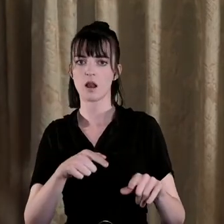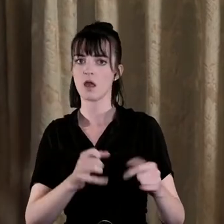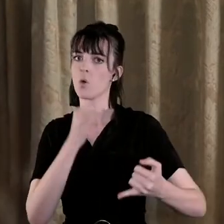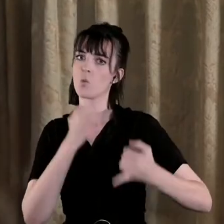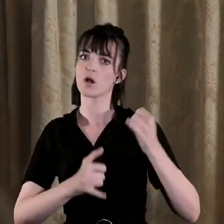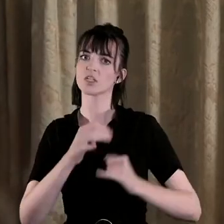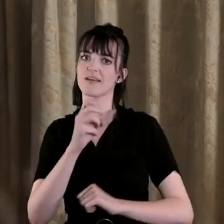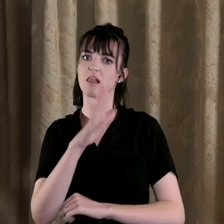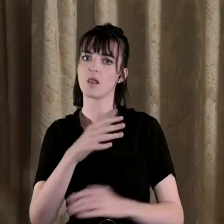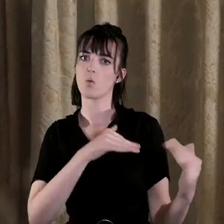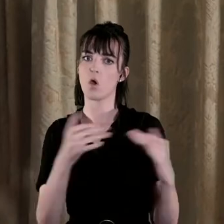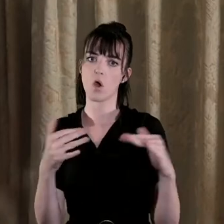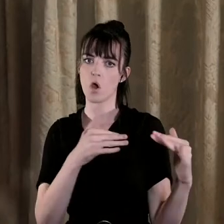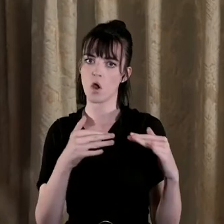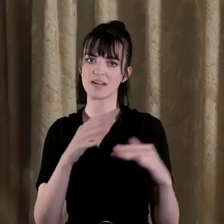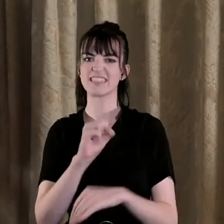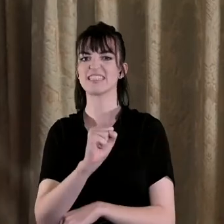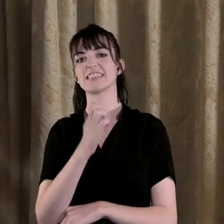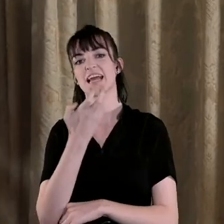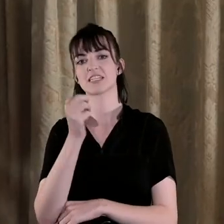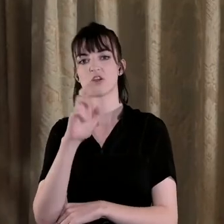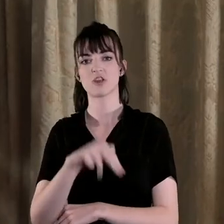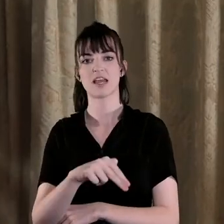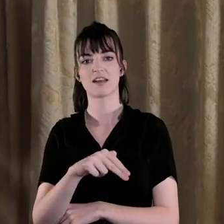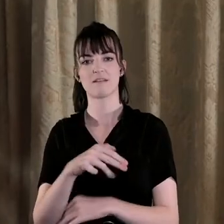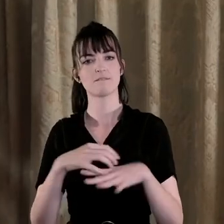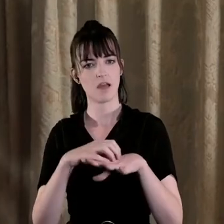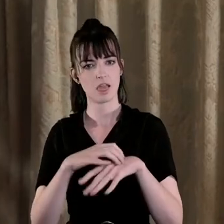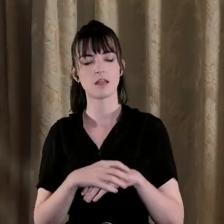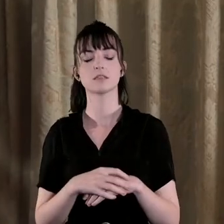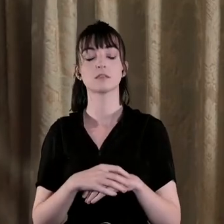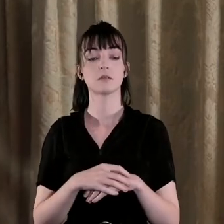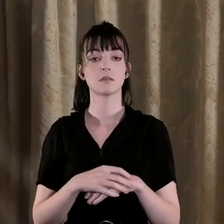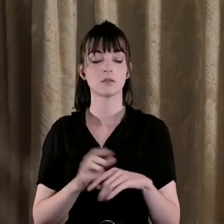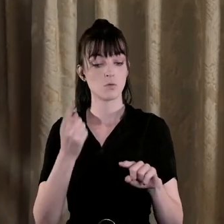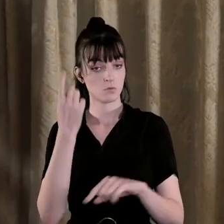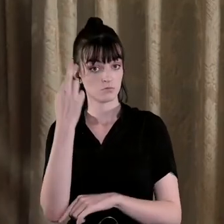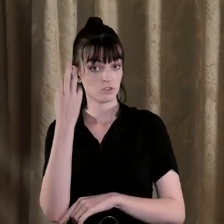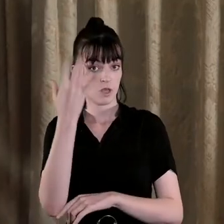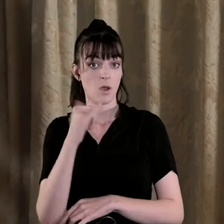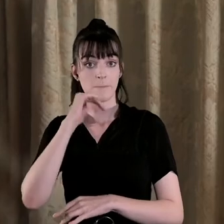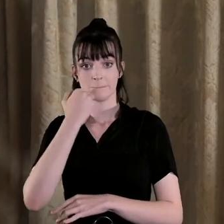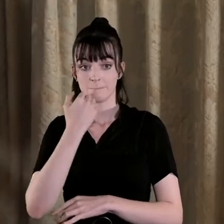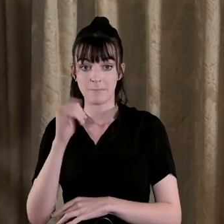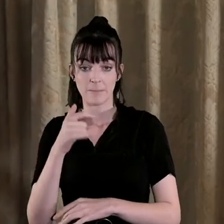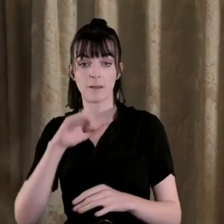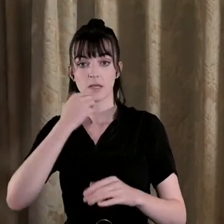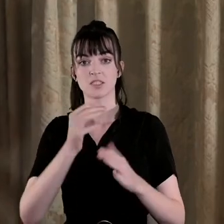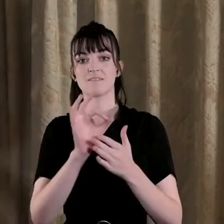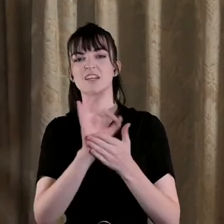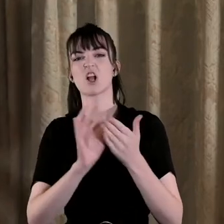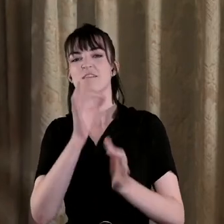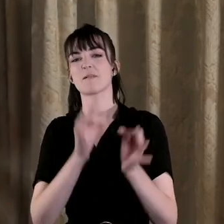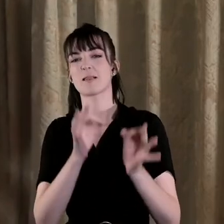more ethnic or sectarian violence and that didn't happen I think one big answer to that is the geopolitical control you have in